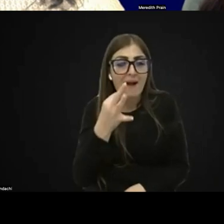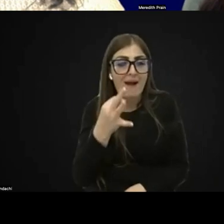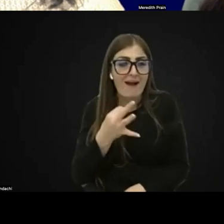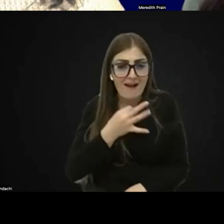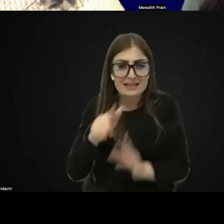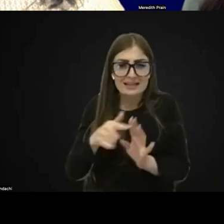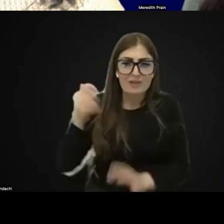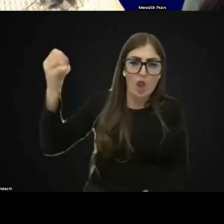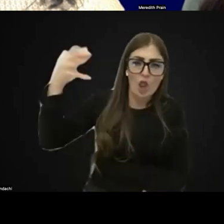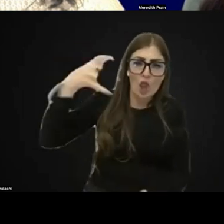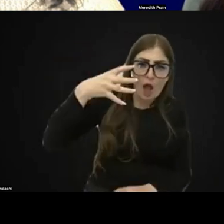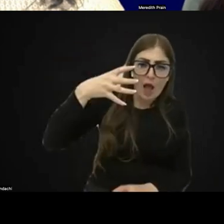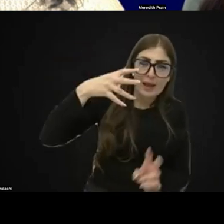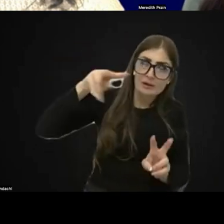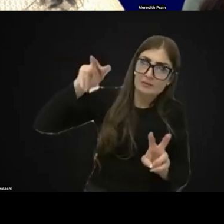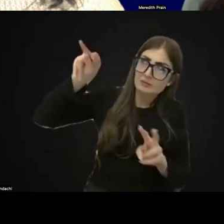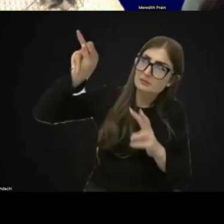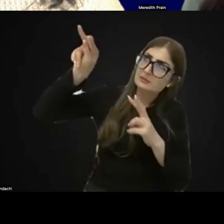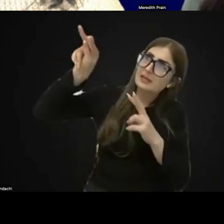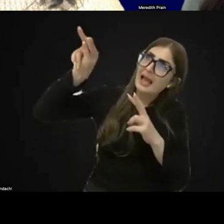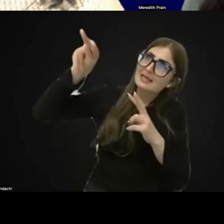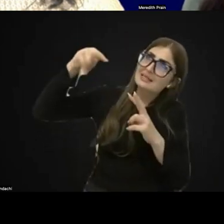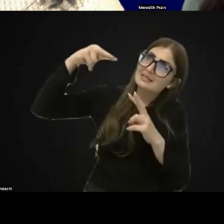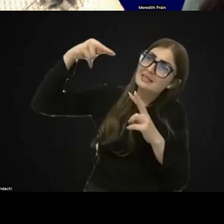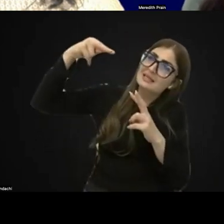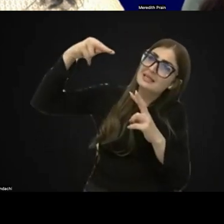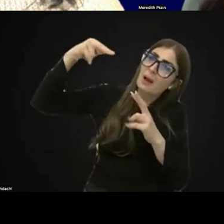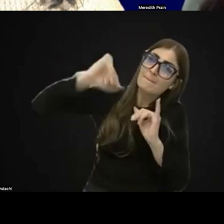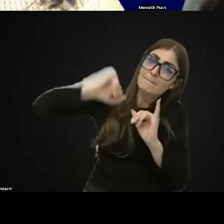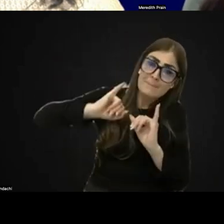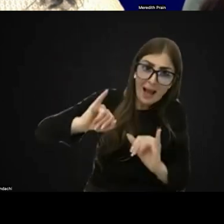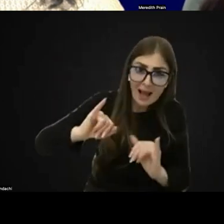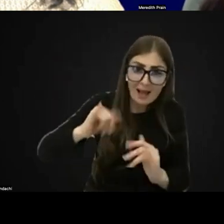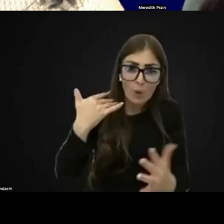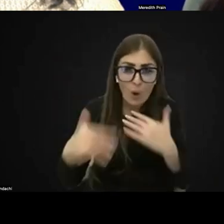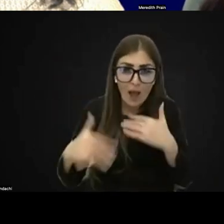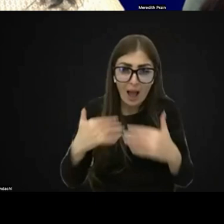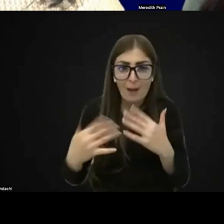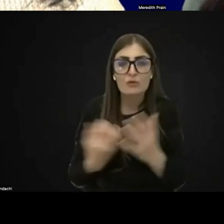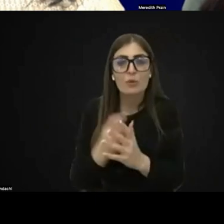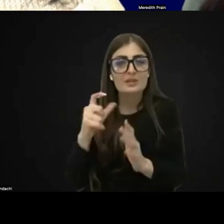light gazing is bad or harmful for their child with CVI.